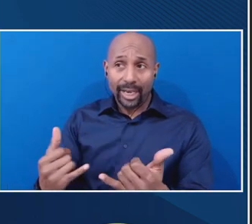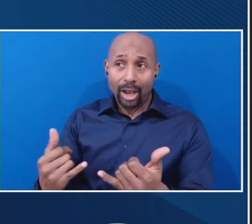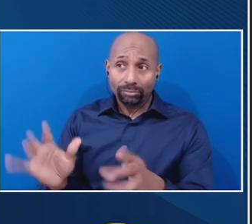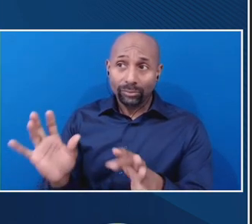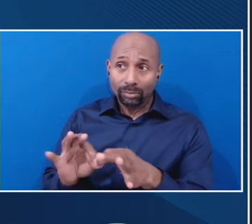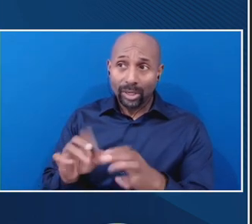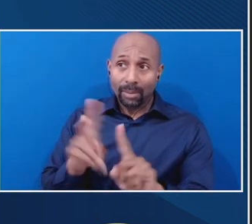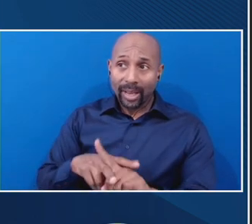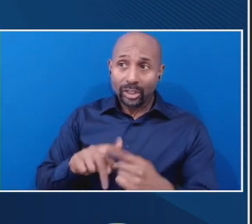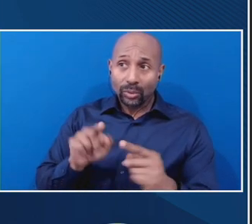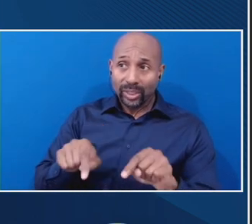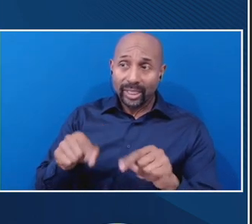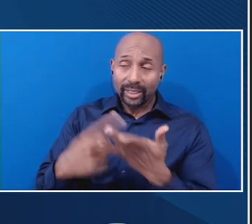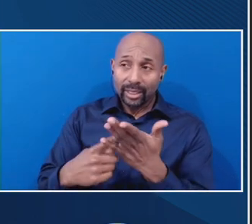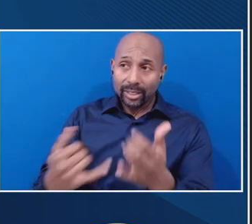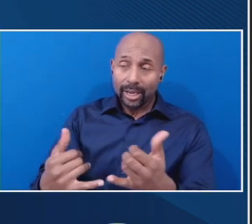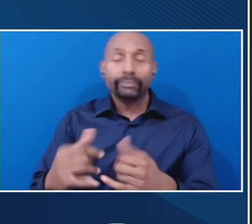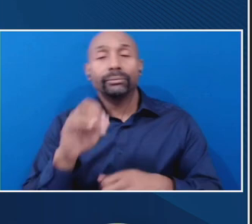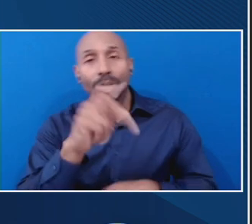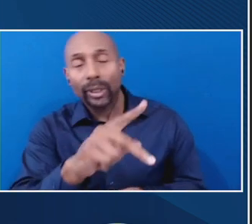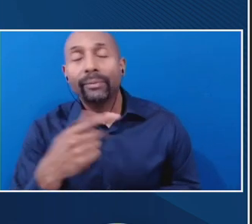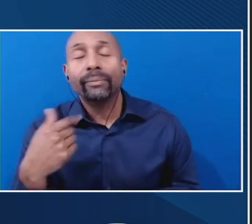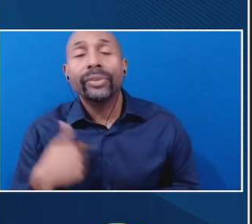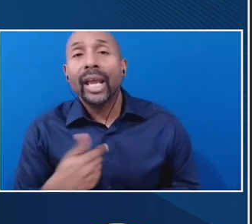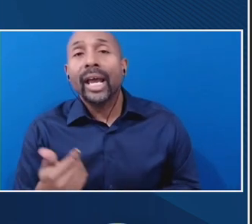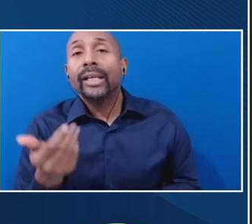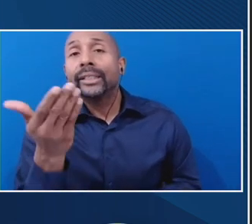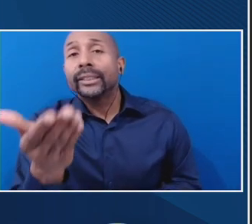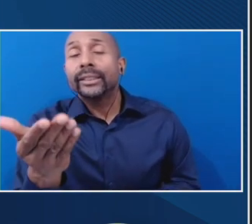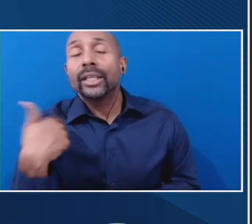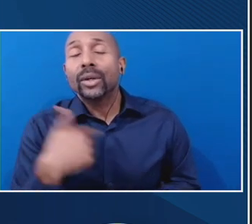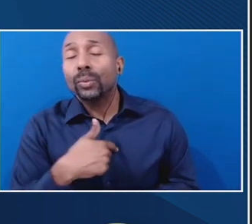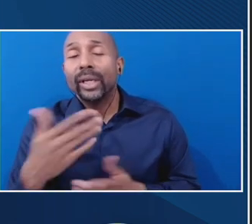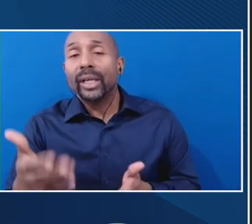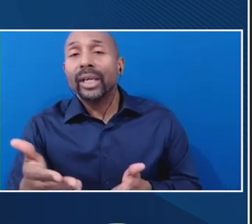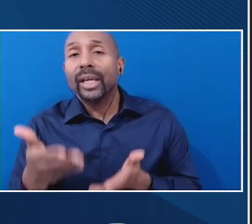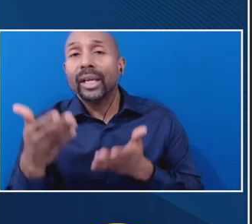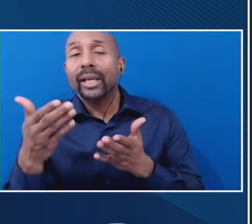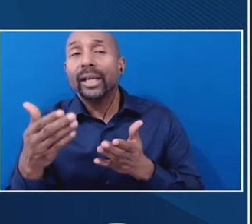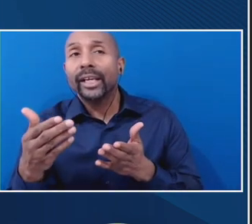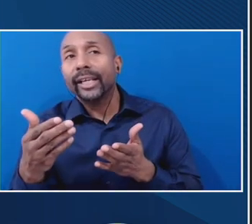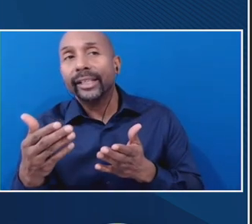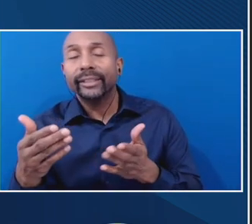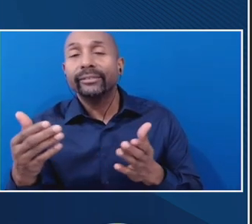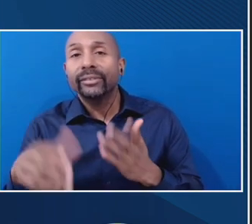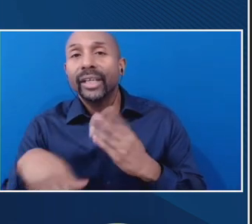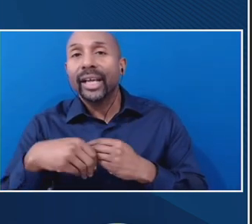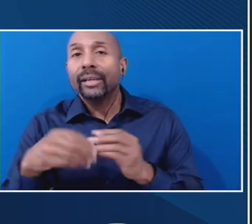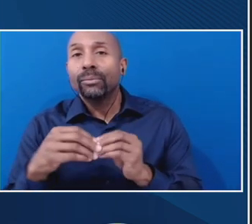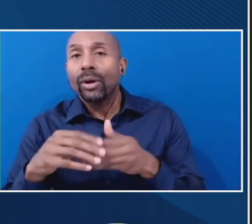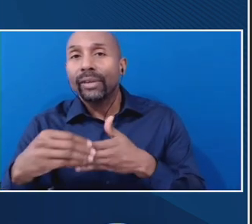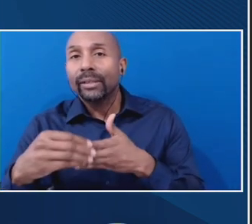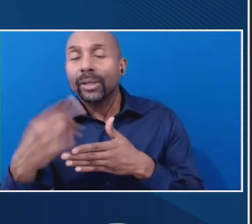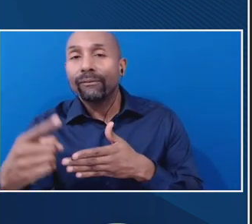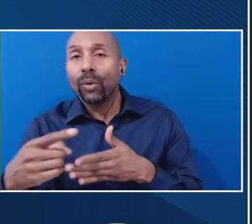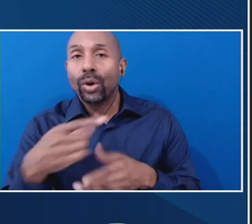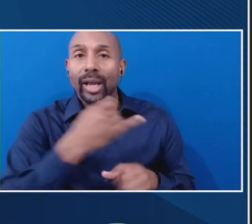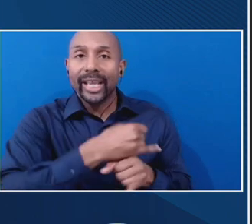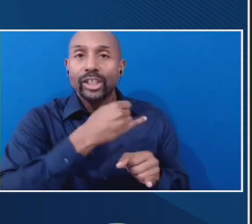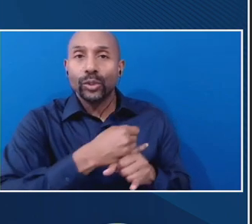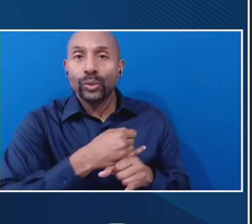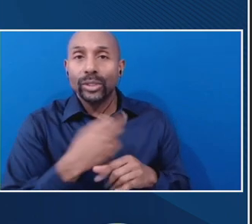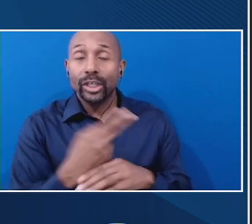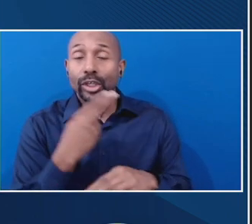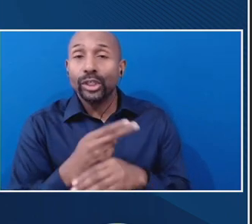we have some, we offer some flexibility for students or for institutions to use either, um,